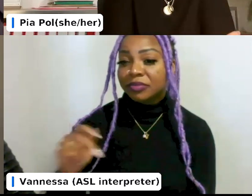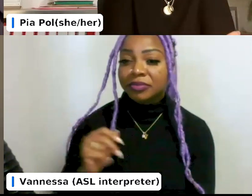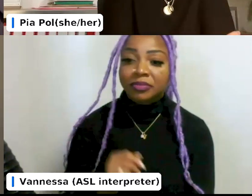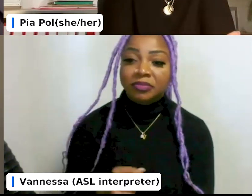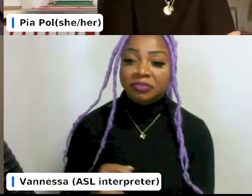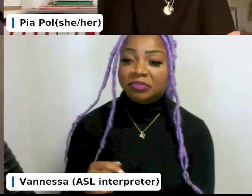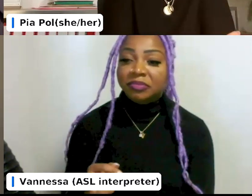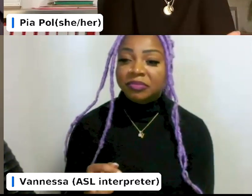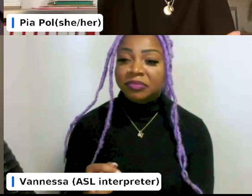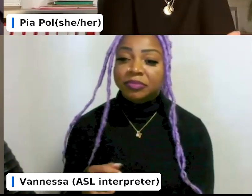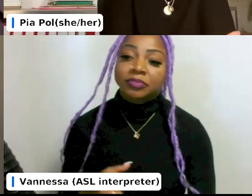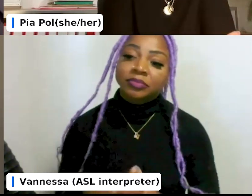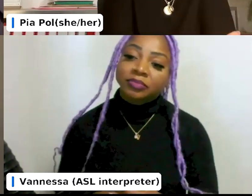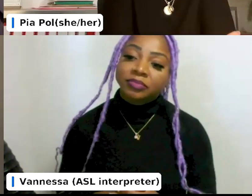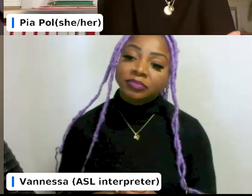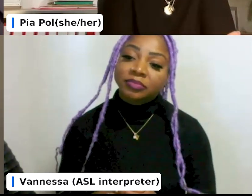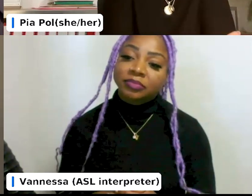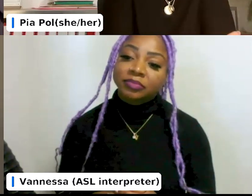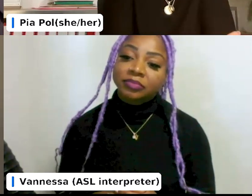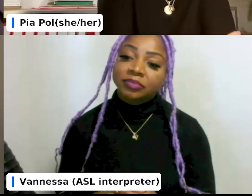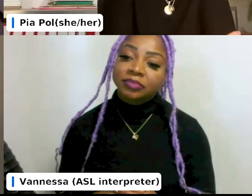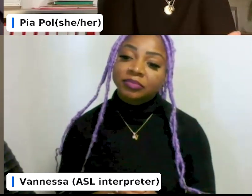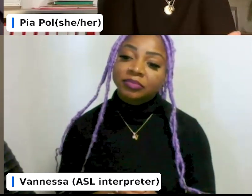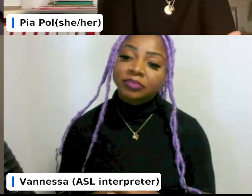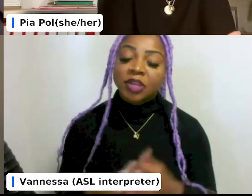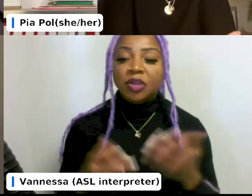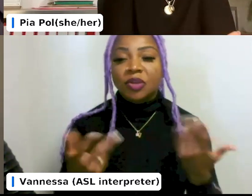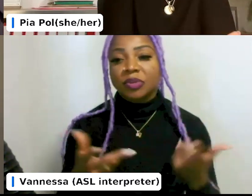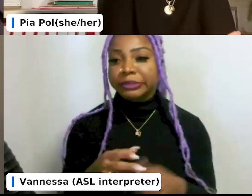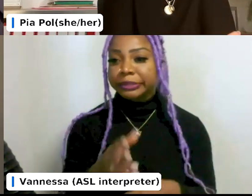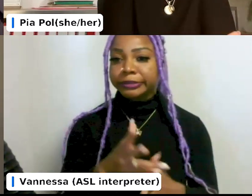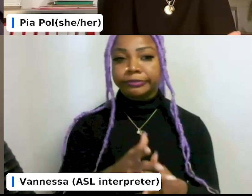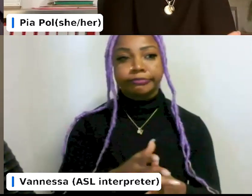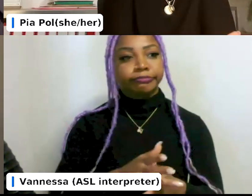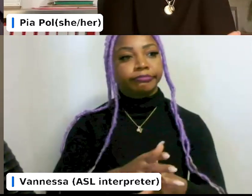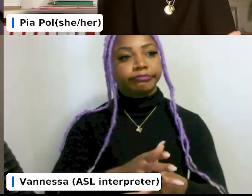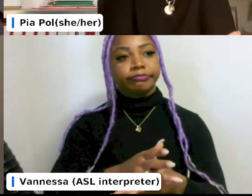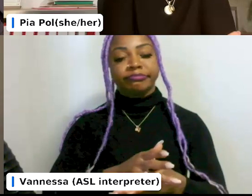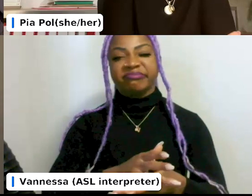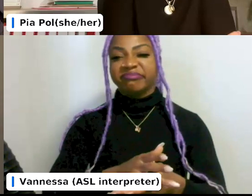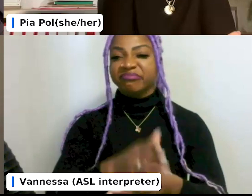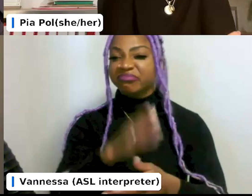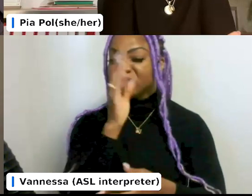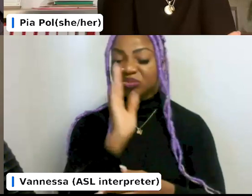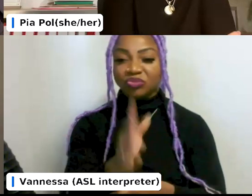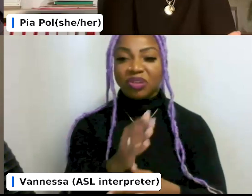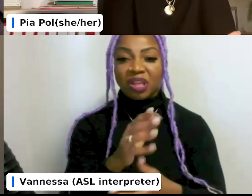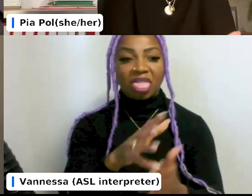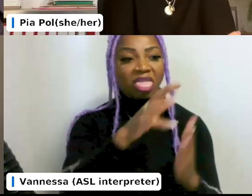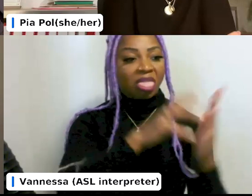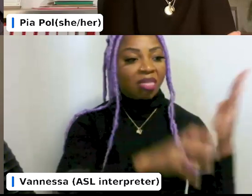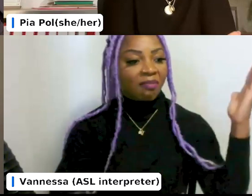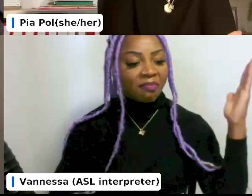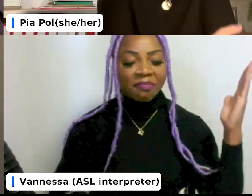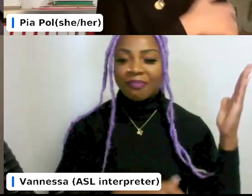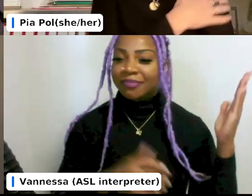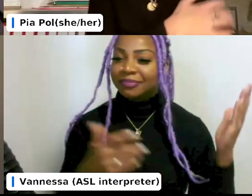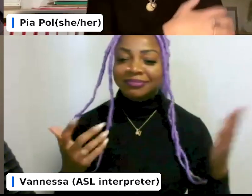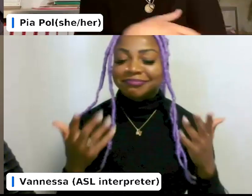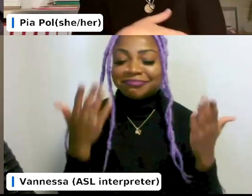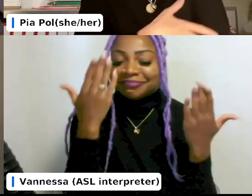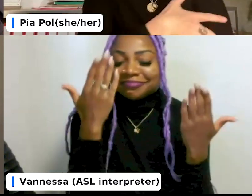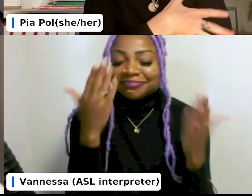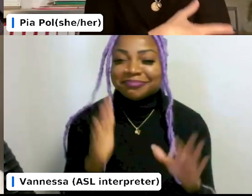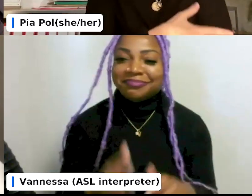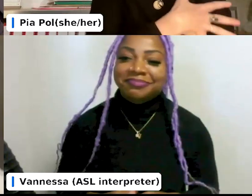or really then not to make it like just a straightforward audio book, but then it becomes like a new work. And I don't know. I